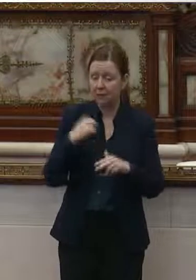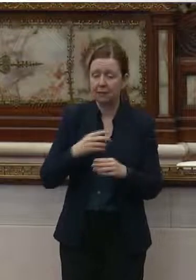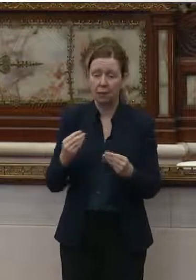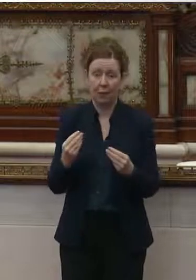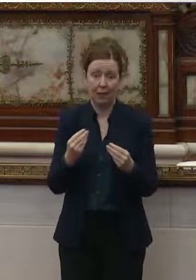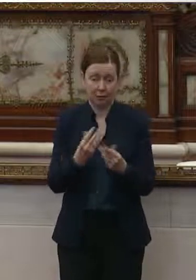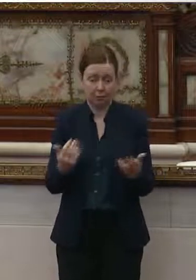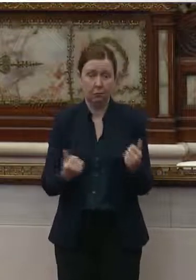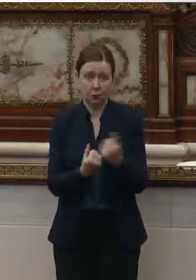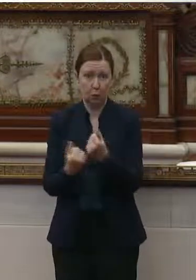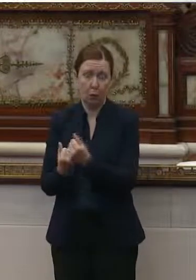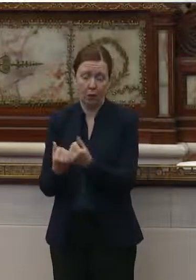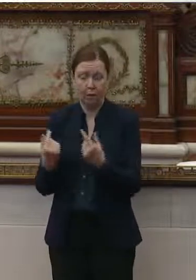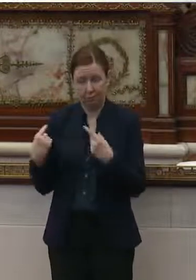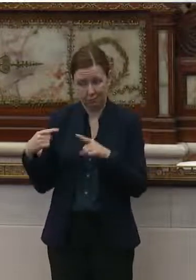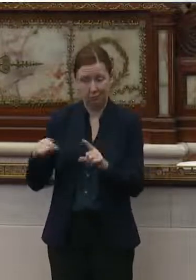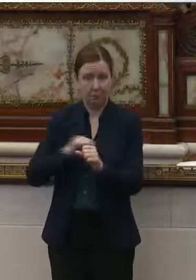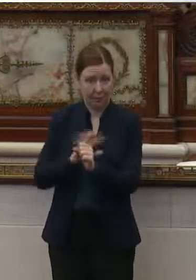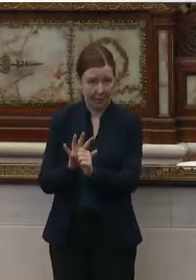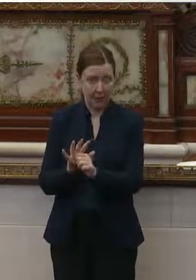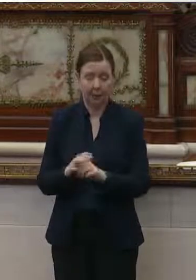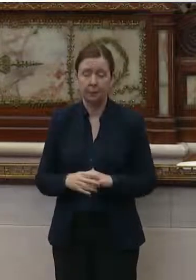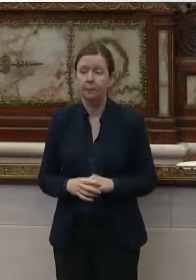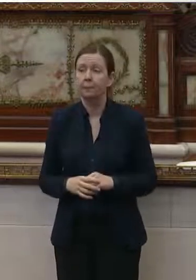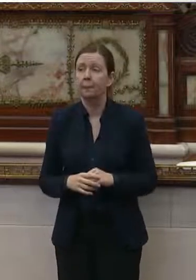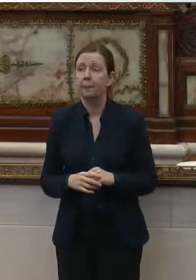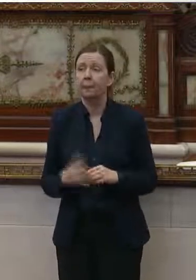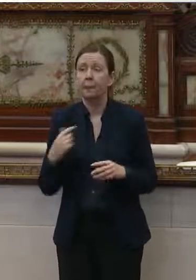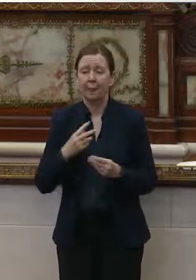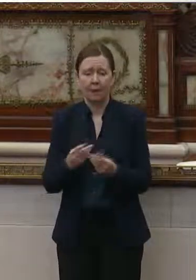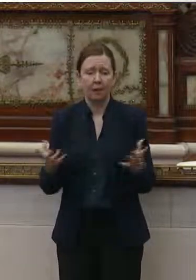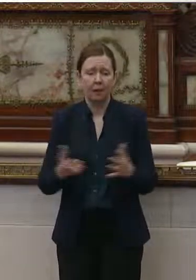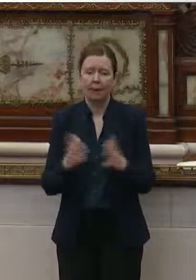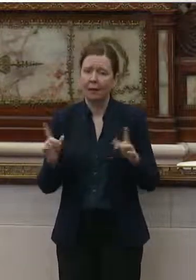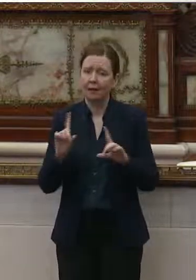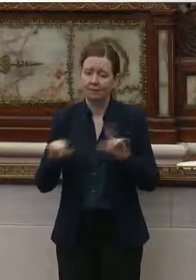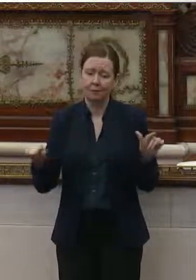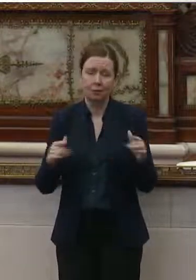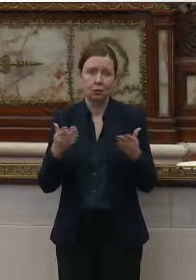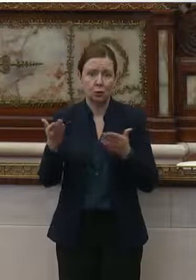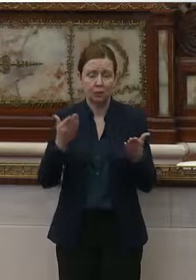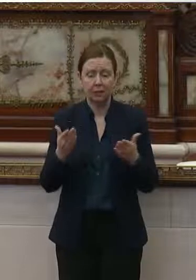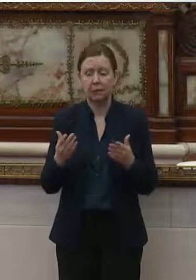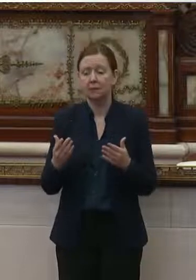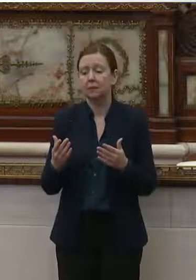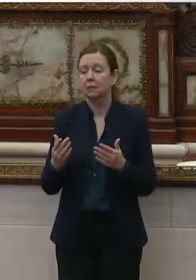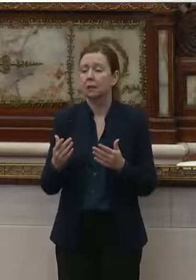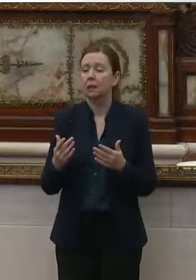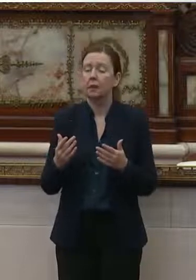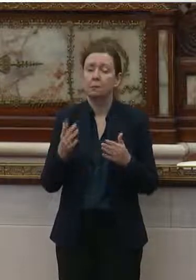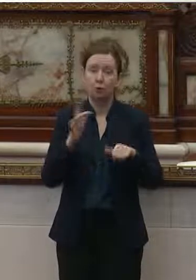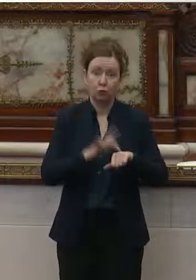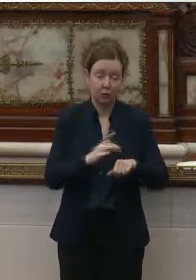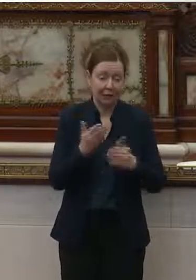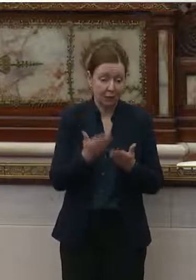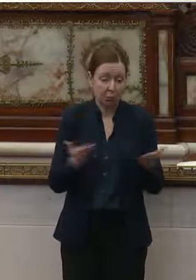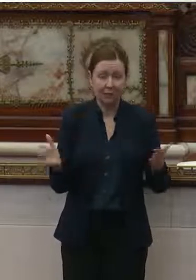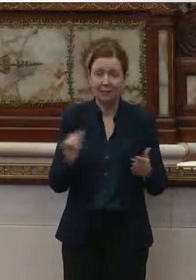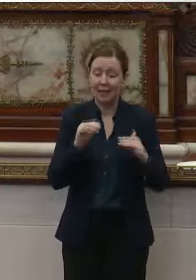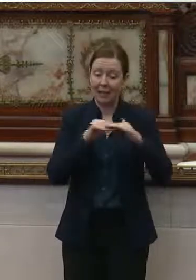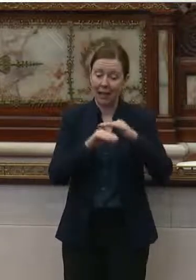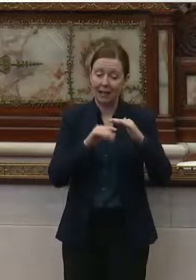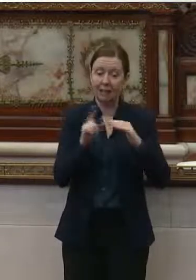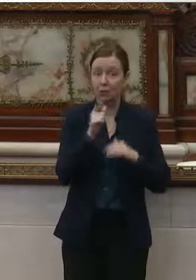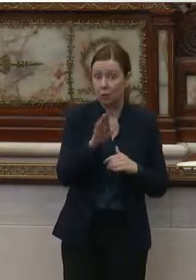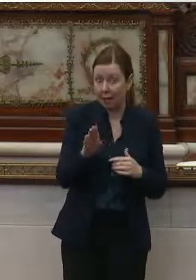support through the pandemic. And we provide a lot of different services. We provide them with tangible resources like access to a